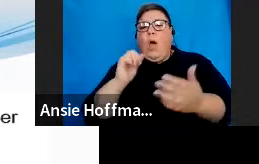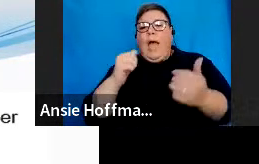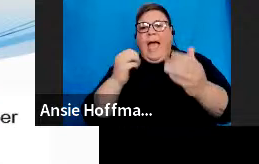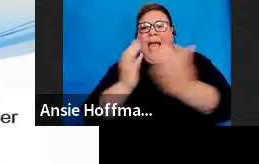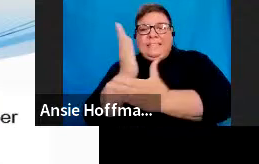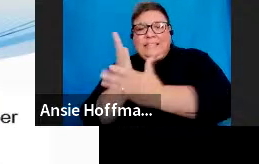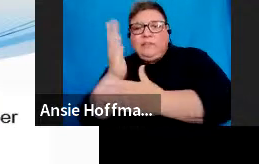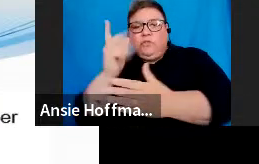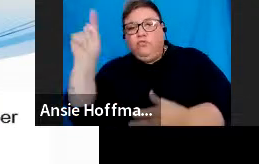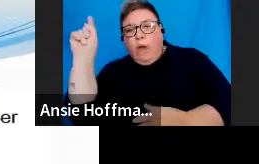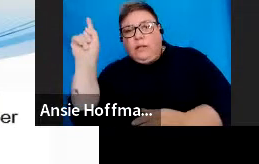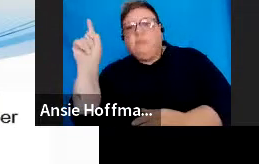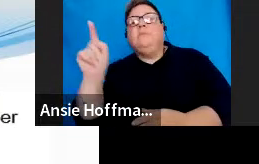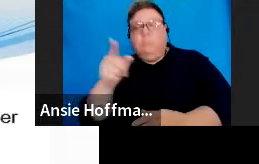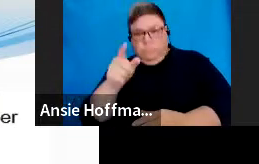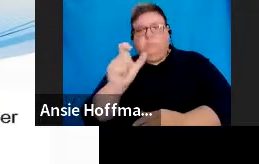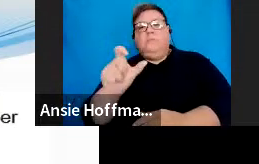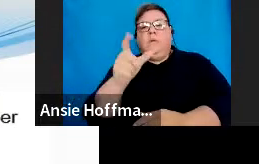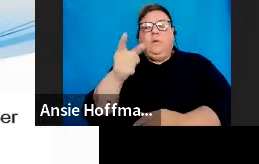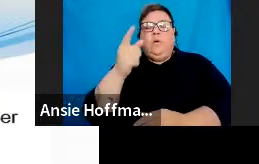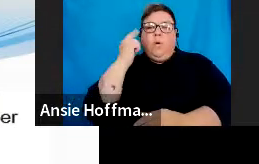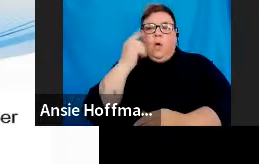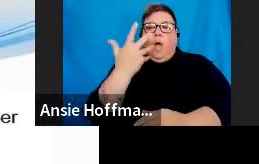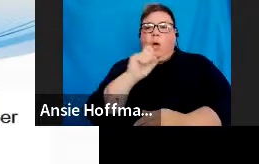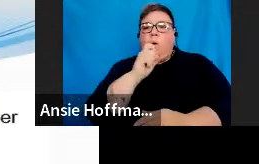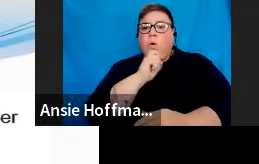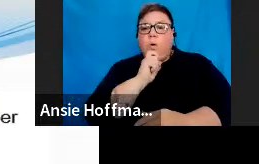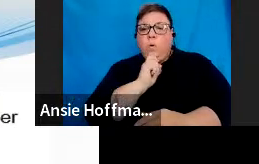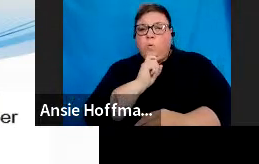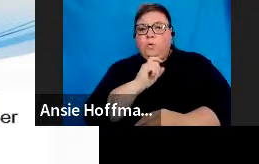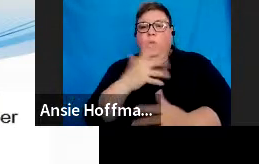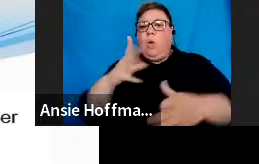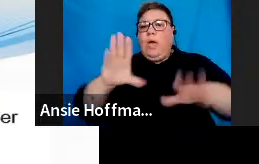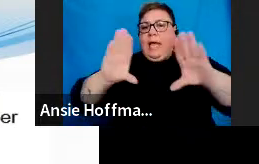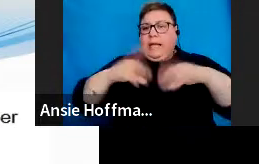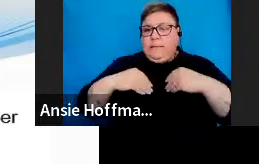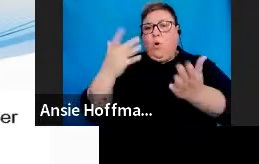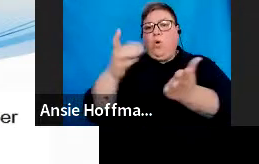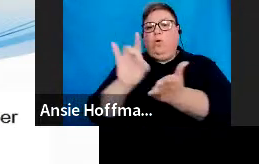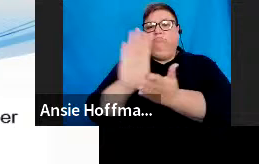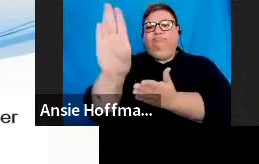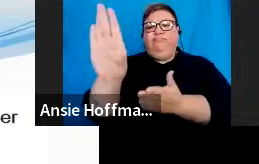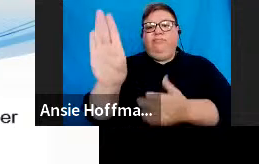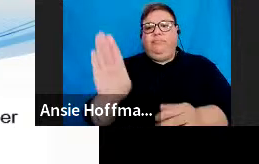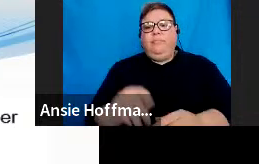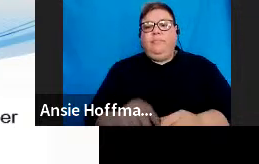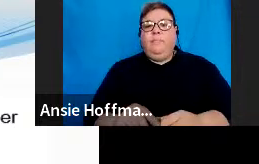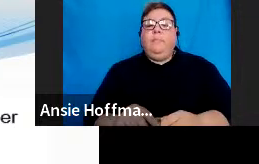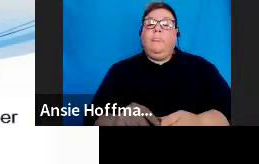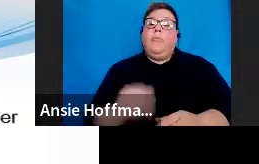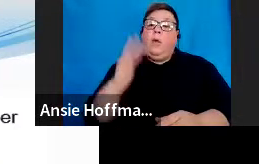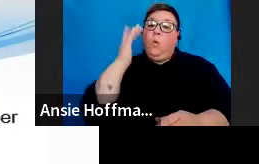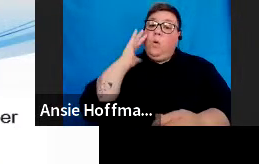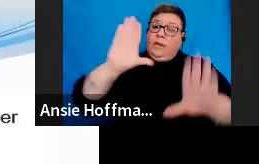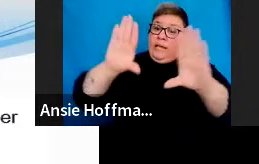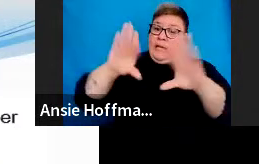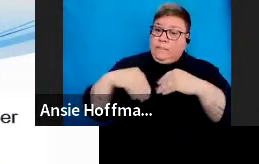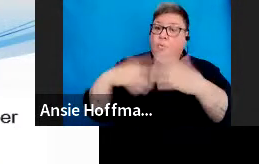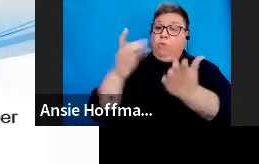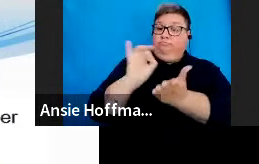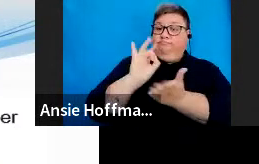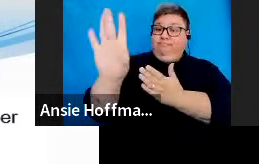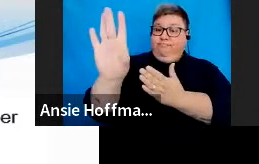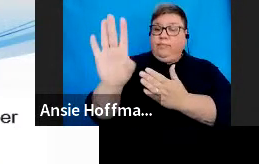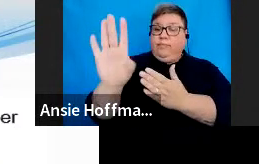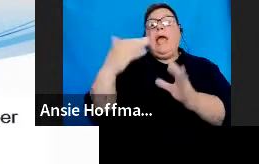The receiving user will be required to accept or reject your request. Once accepted or rejected, an email